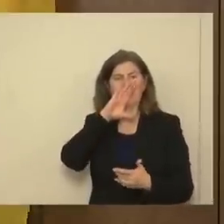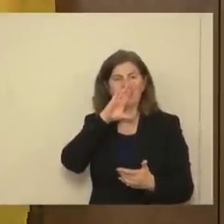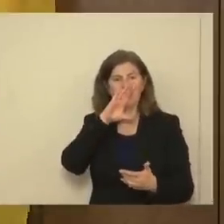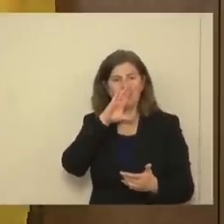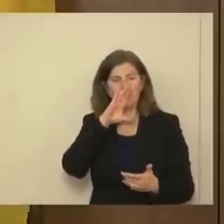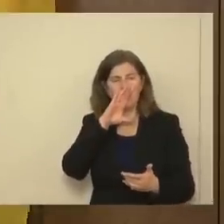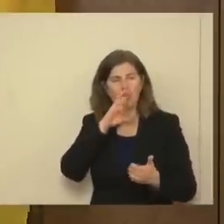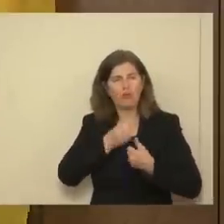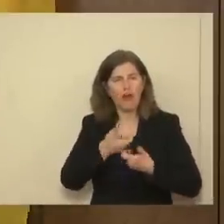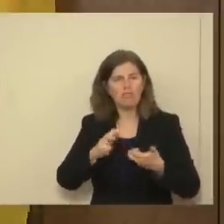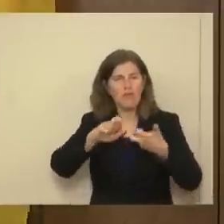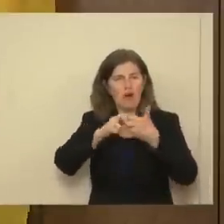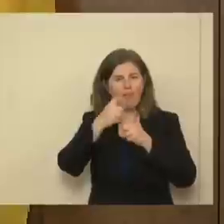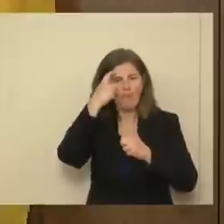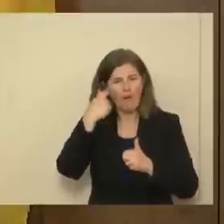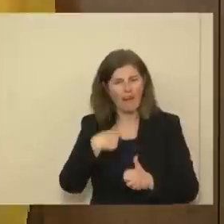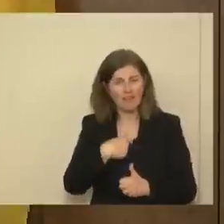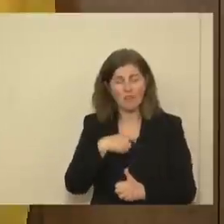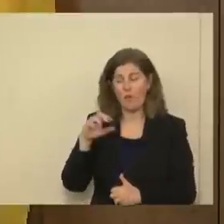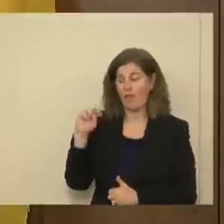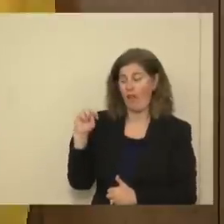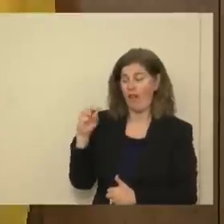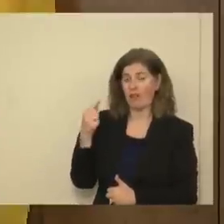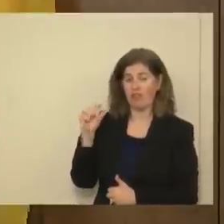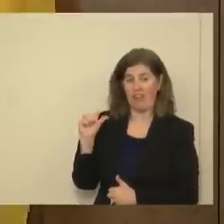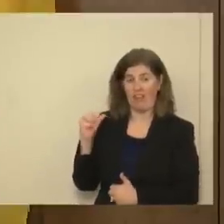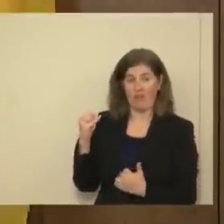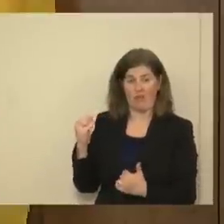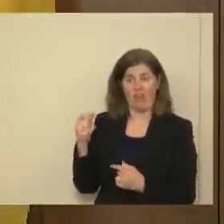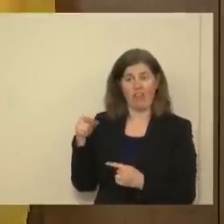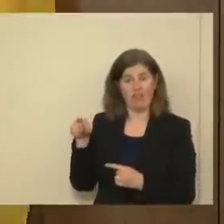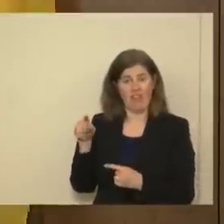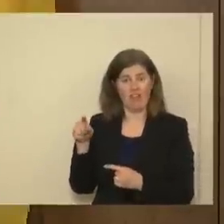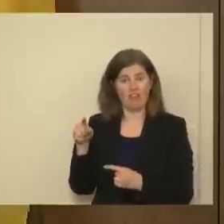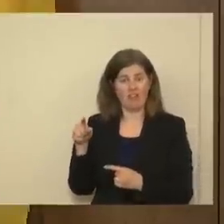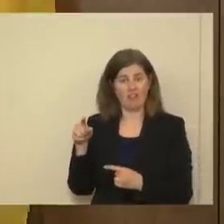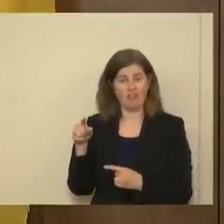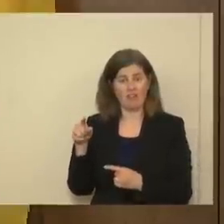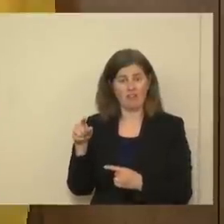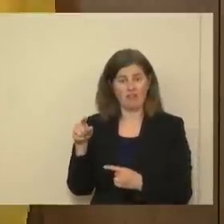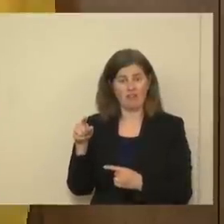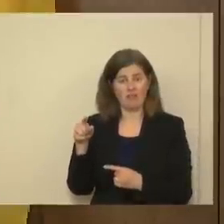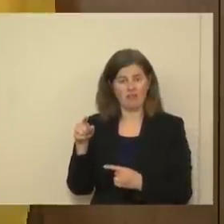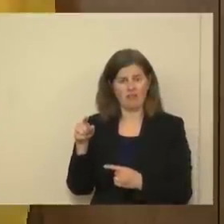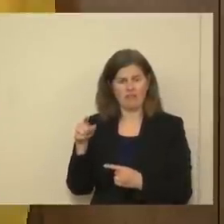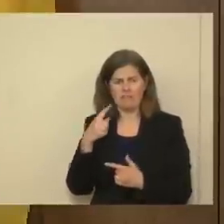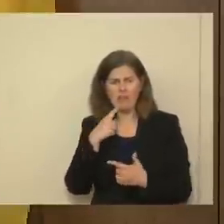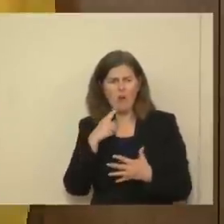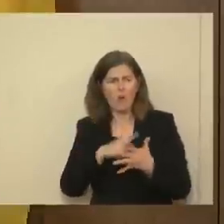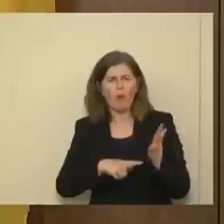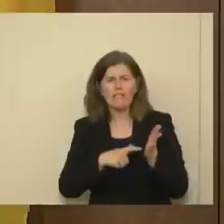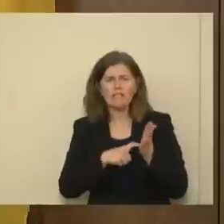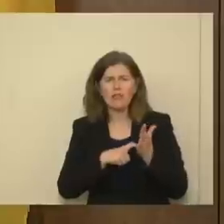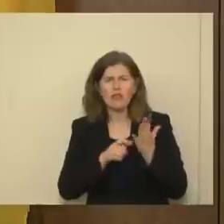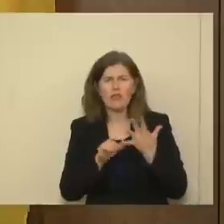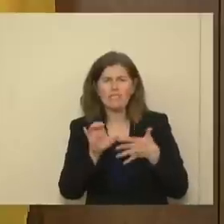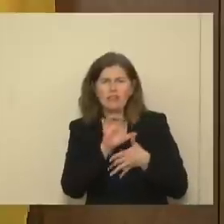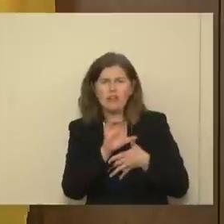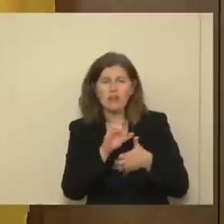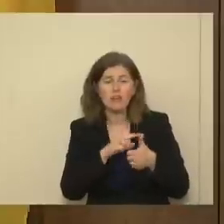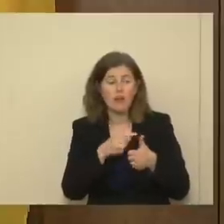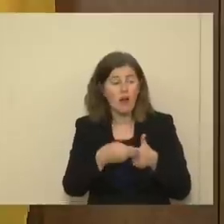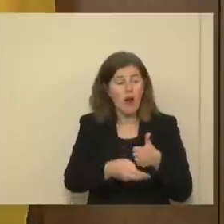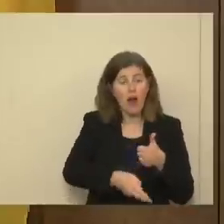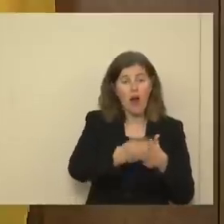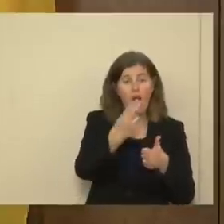highly problematic. So the NGA is, rightfully, just exactly what is the criteria. Is it high